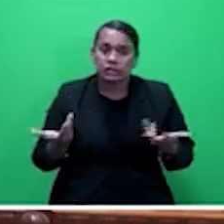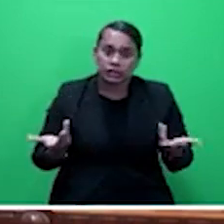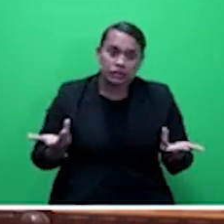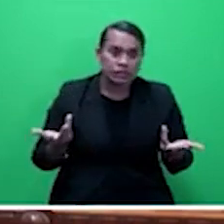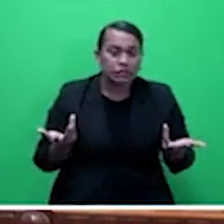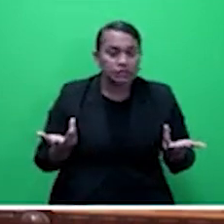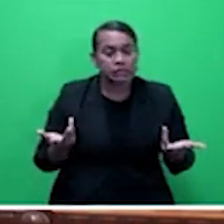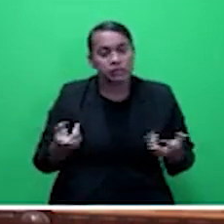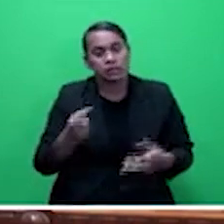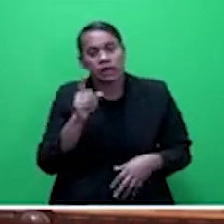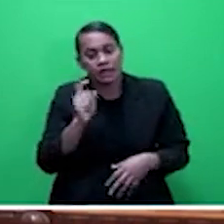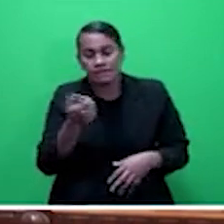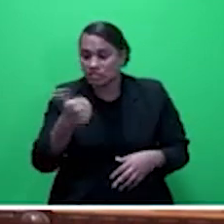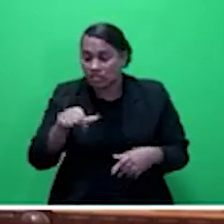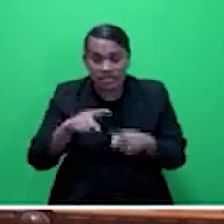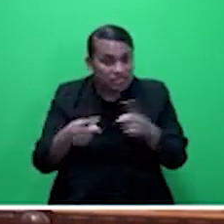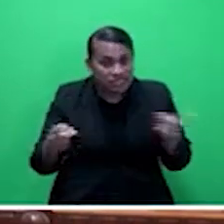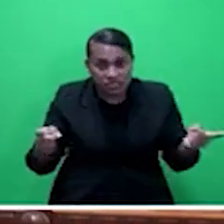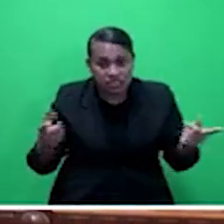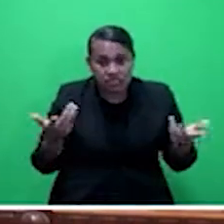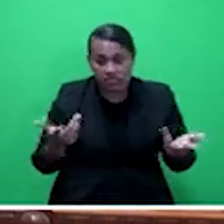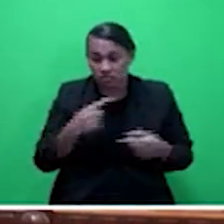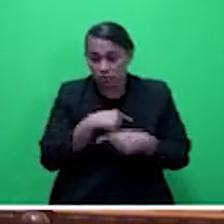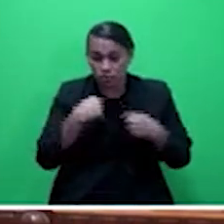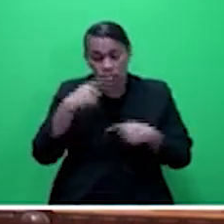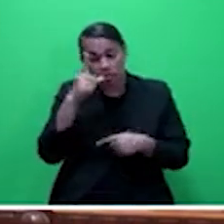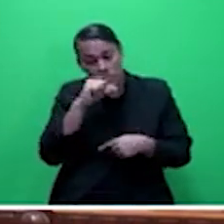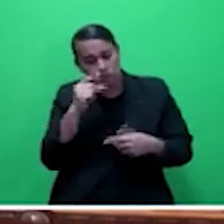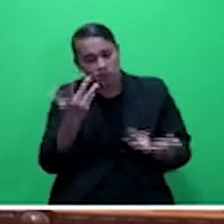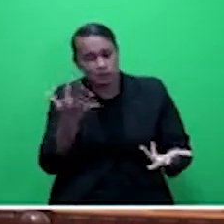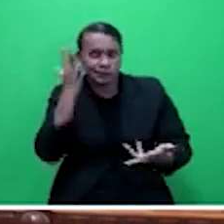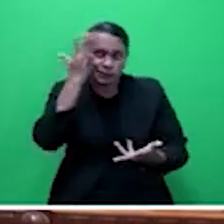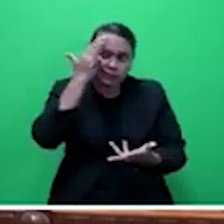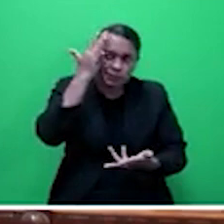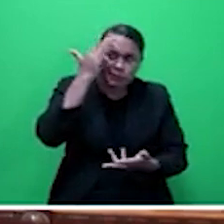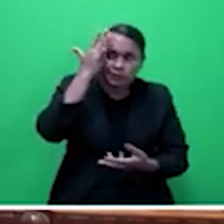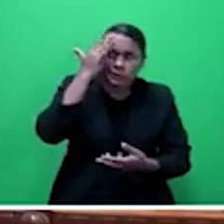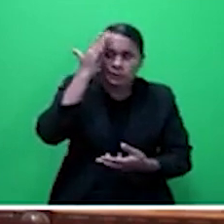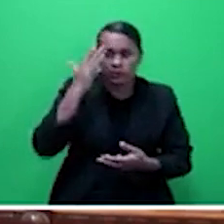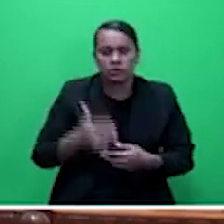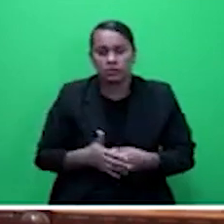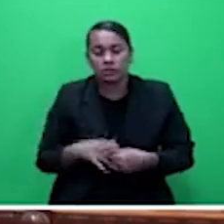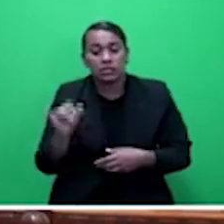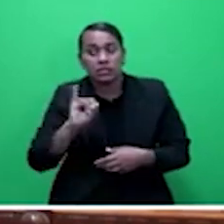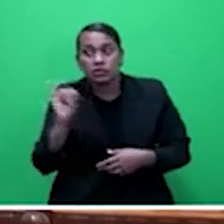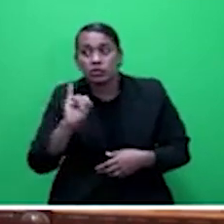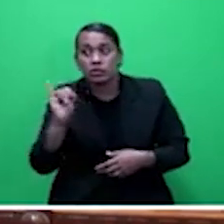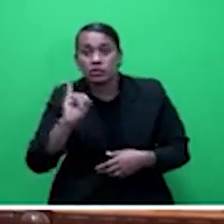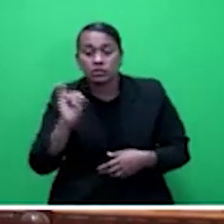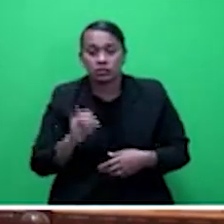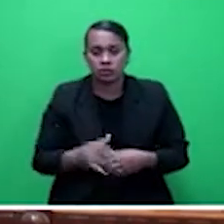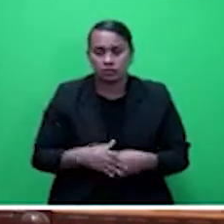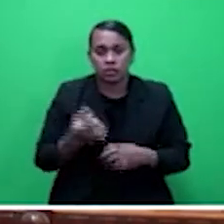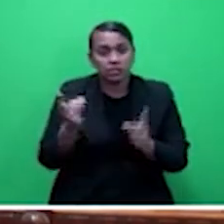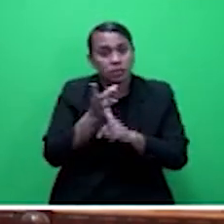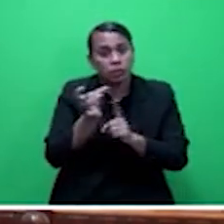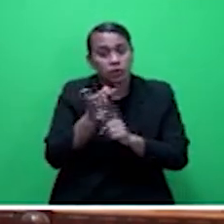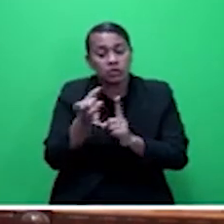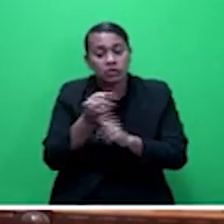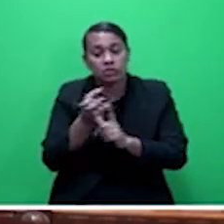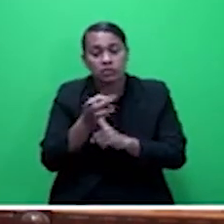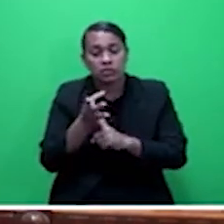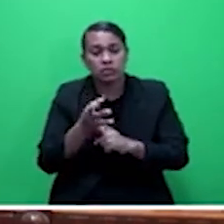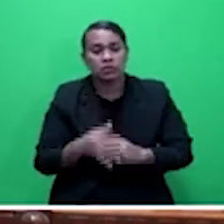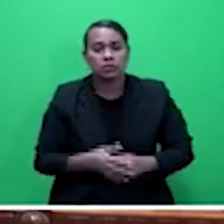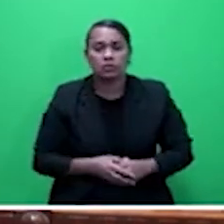we can consider as vitally important in this